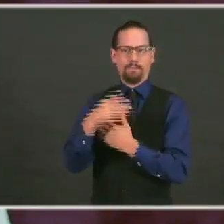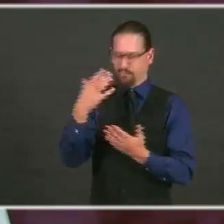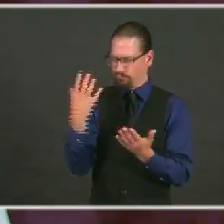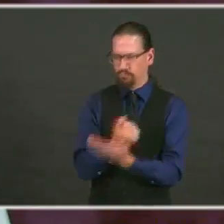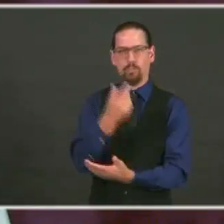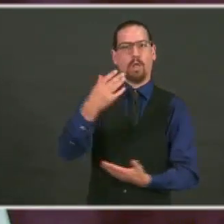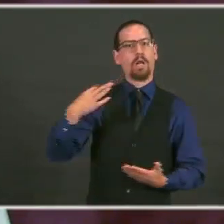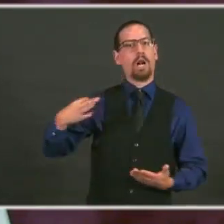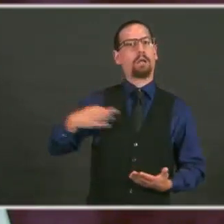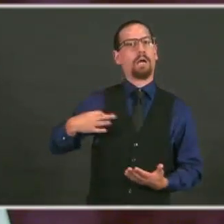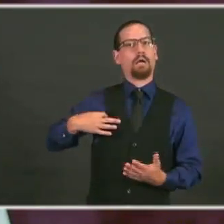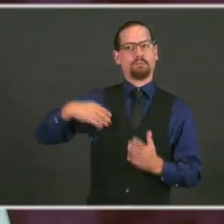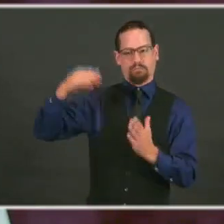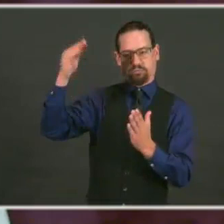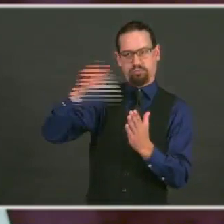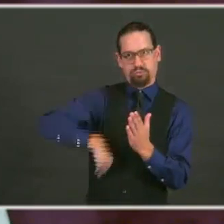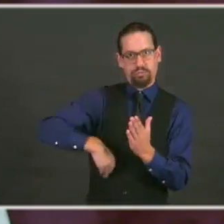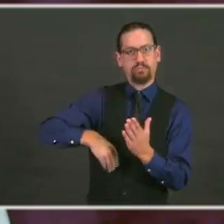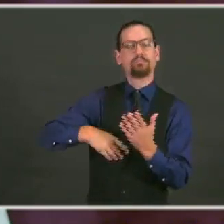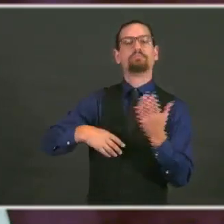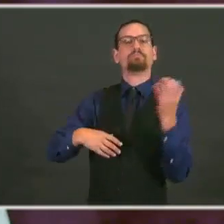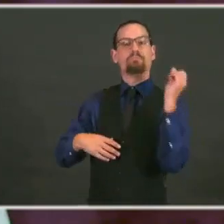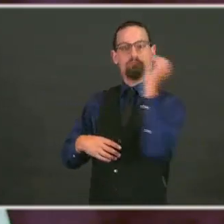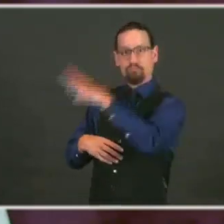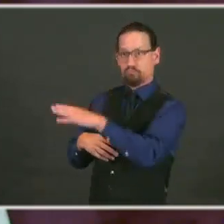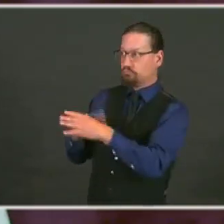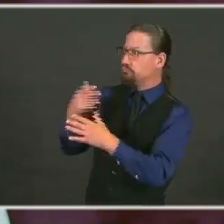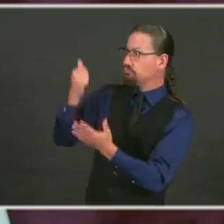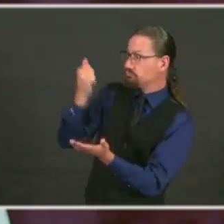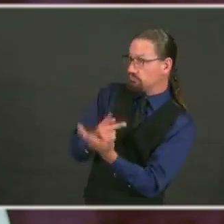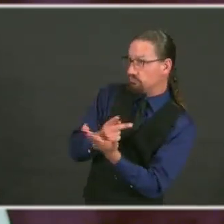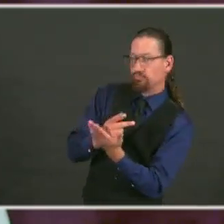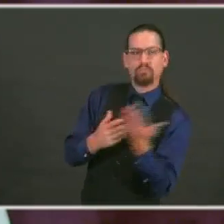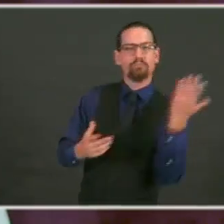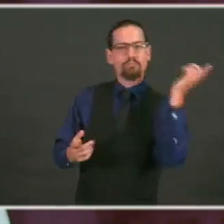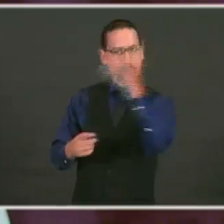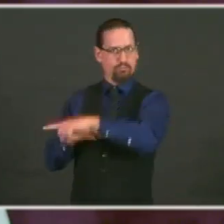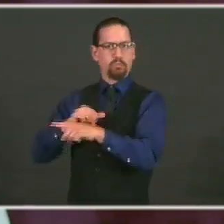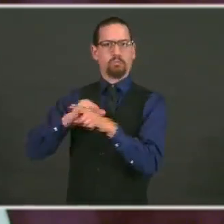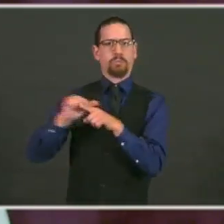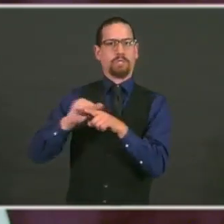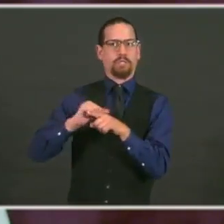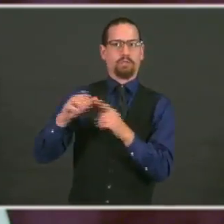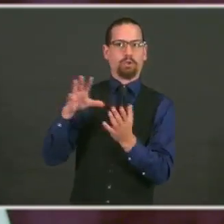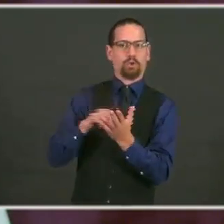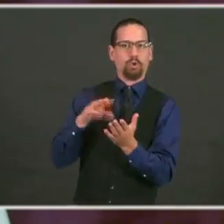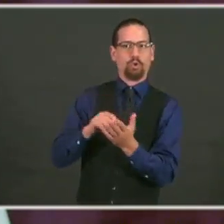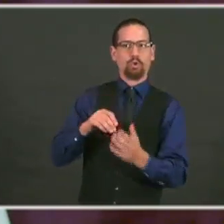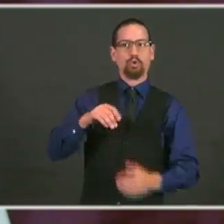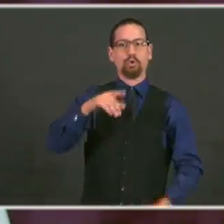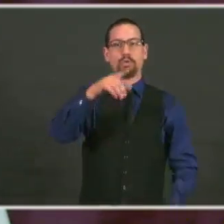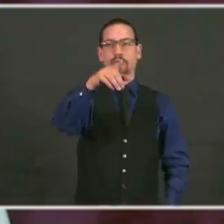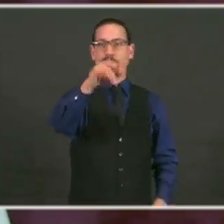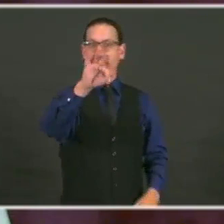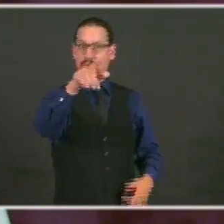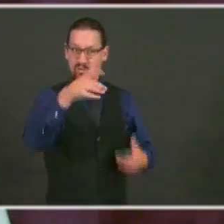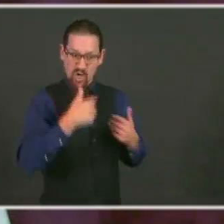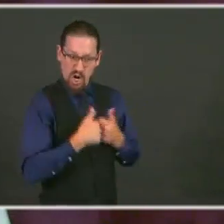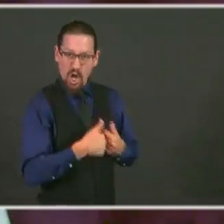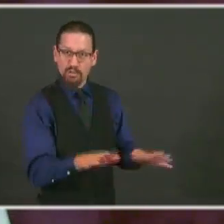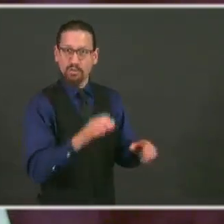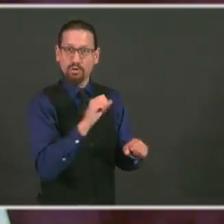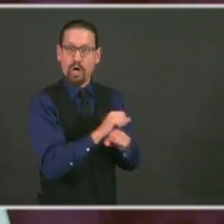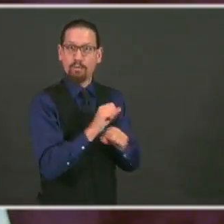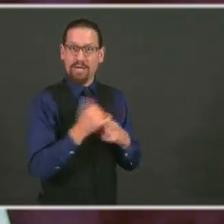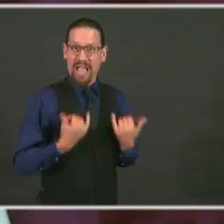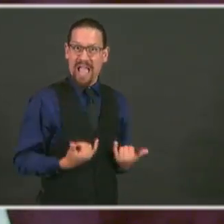-work Rhode Island group. If you're out of work, do it today. Check it out. There might be something there for you. And it might be an opportunity